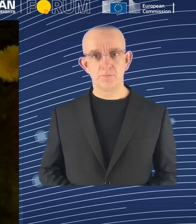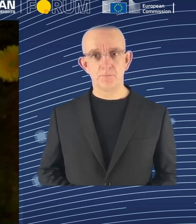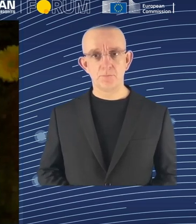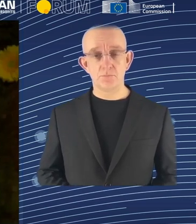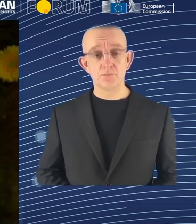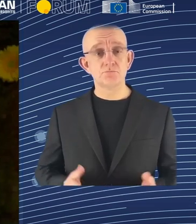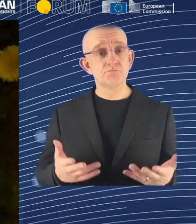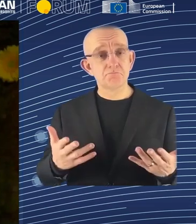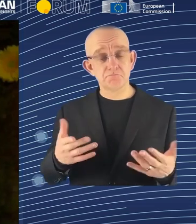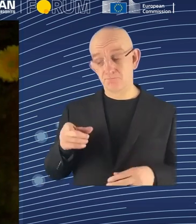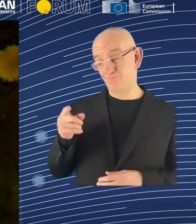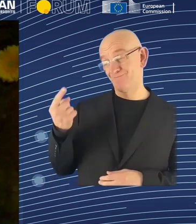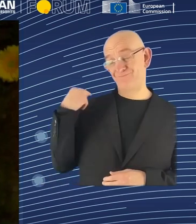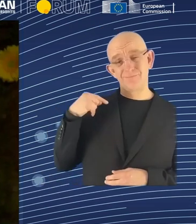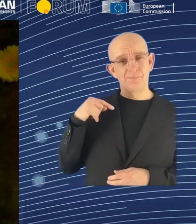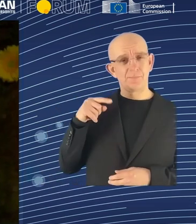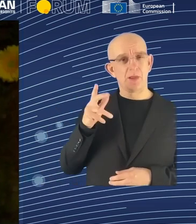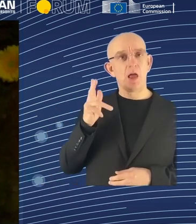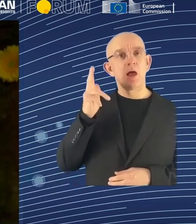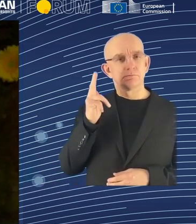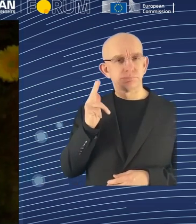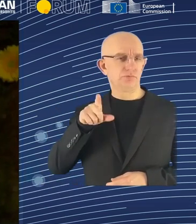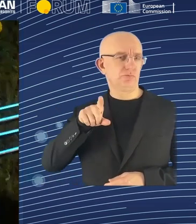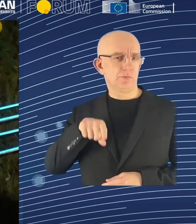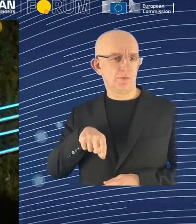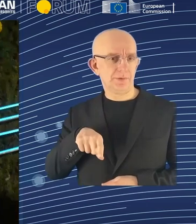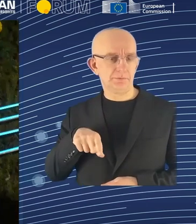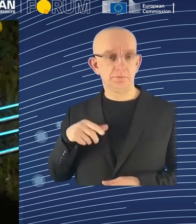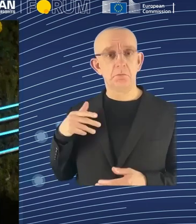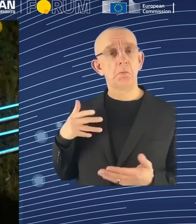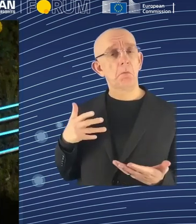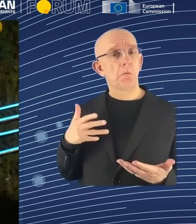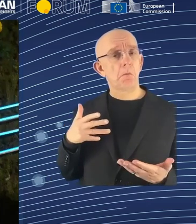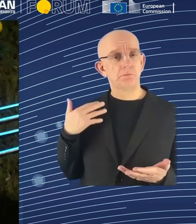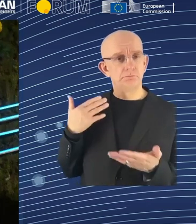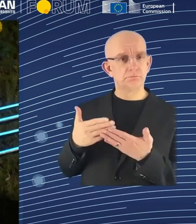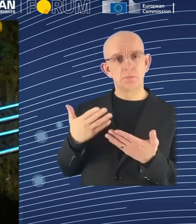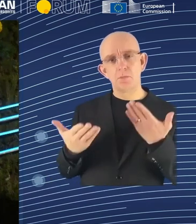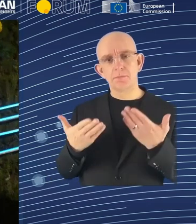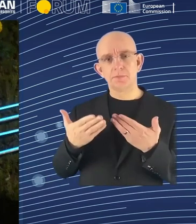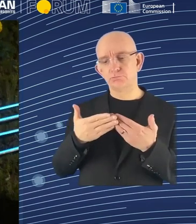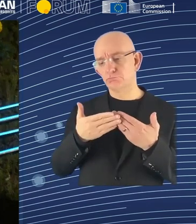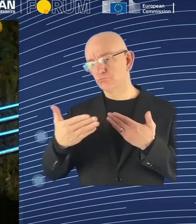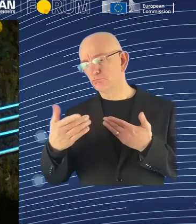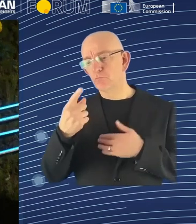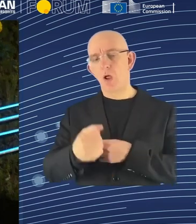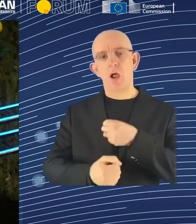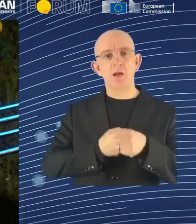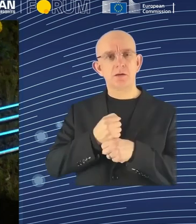have a review at the end of next year. But I'm hopeful that it's very successful in the end.